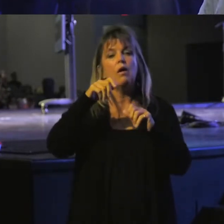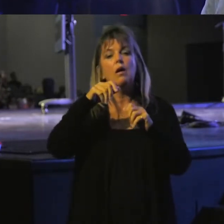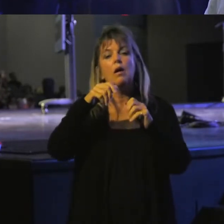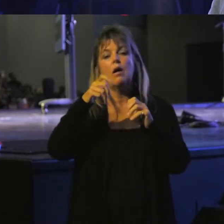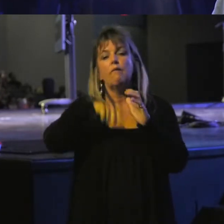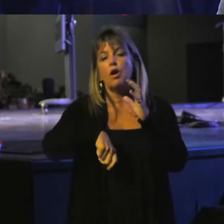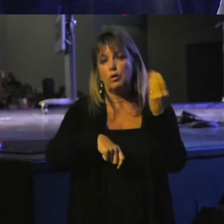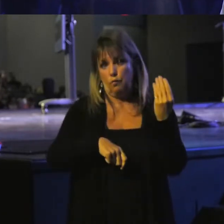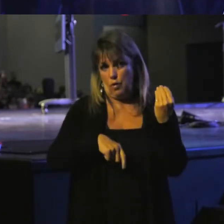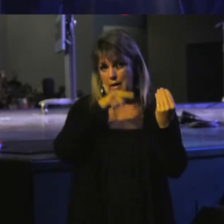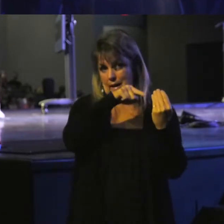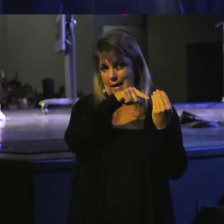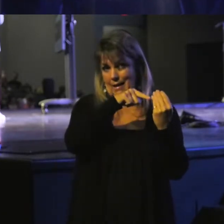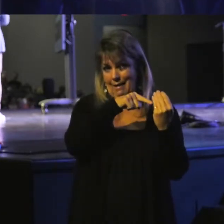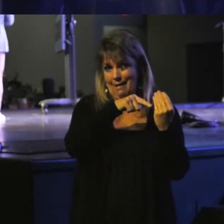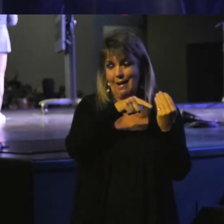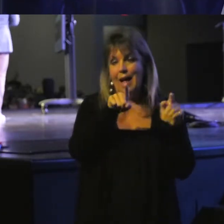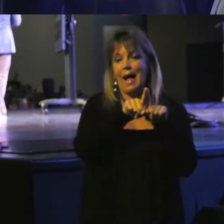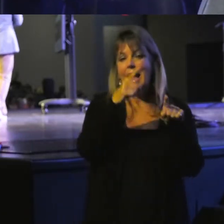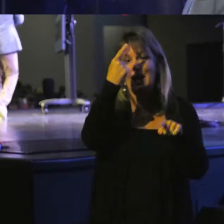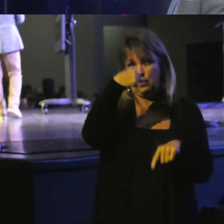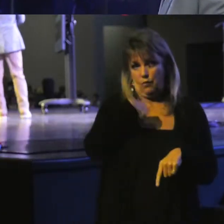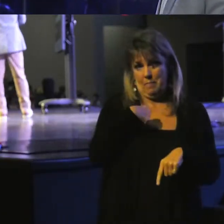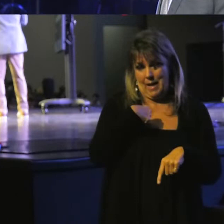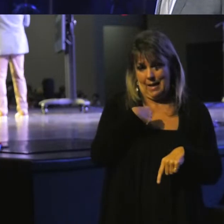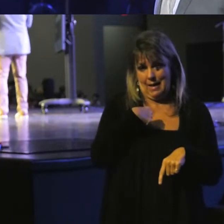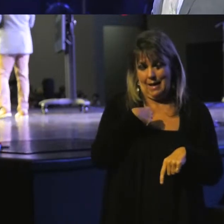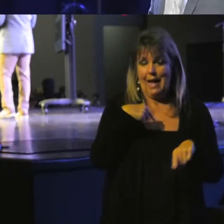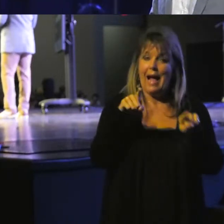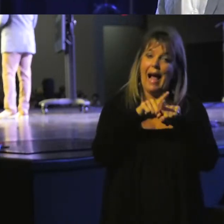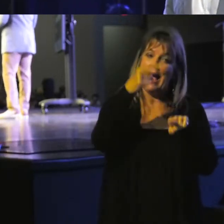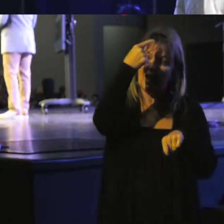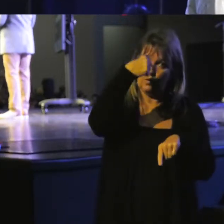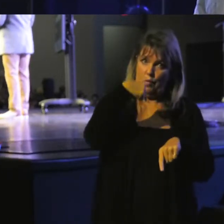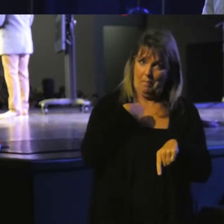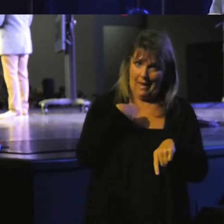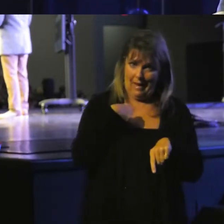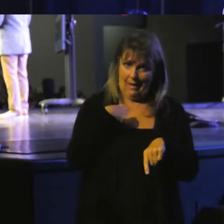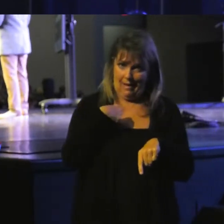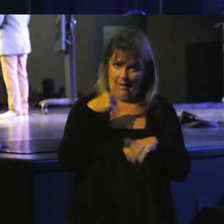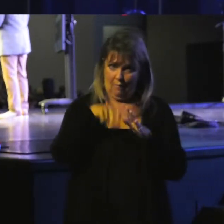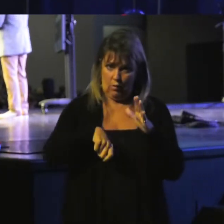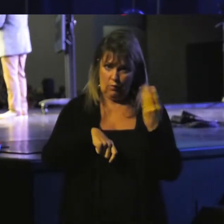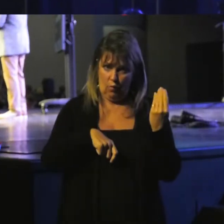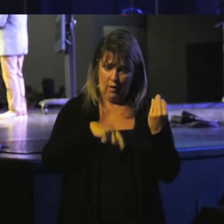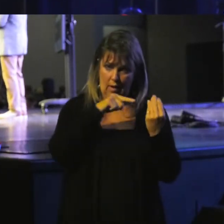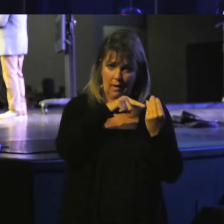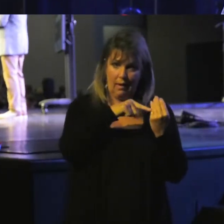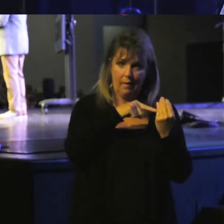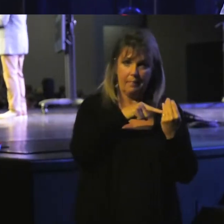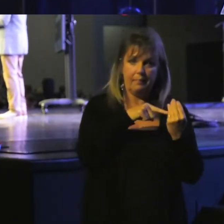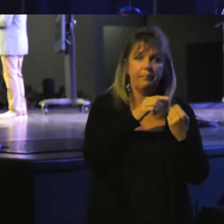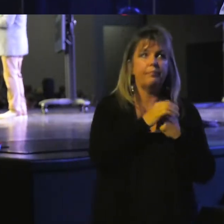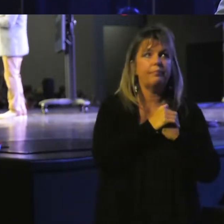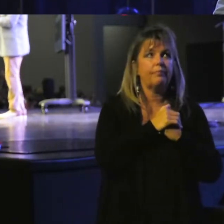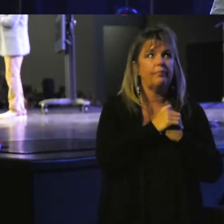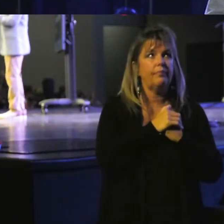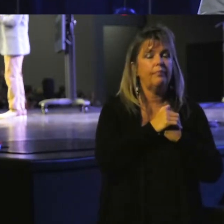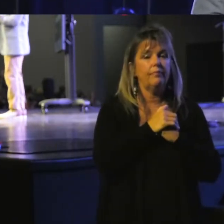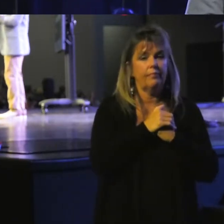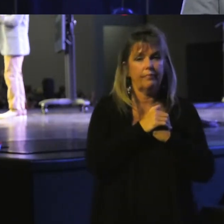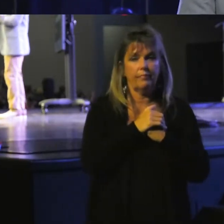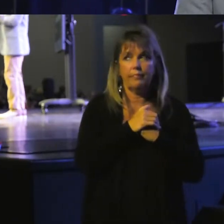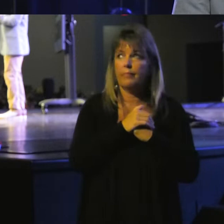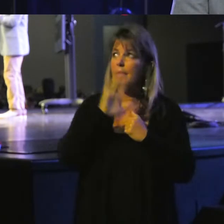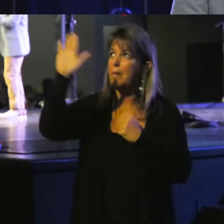But as for me, now Jeremiah's going to talk about himself. But as for me, behold, I'm in your